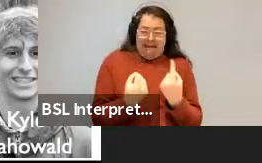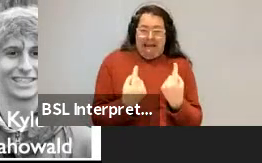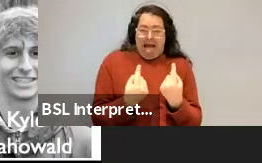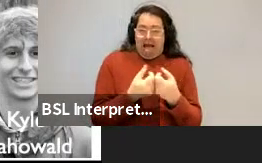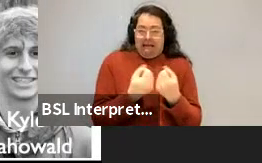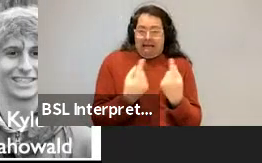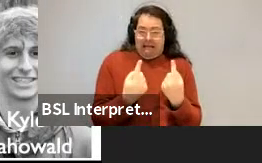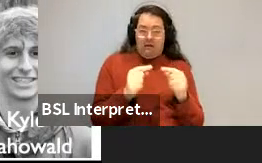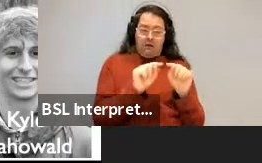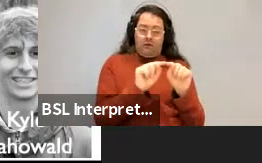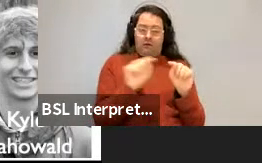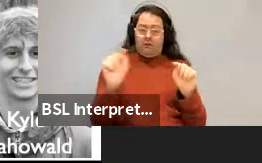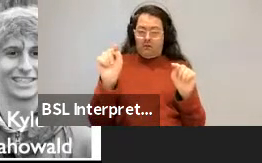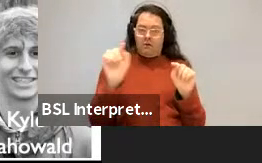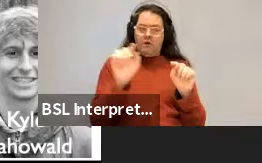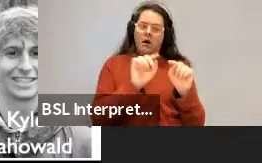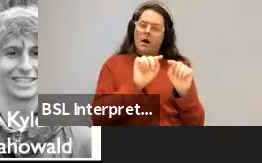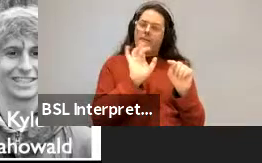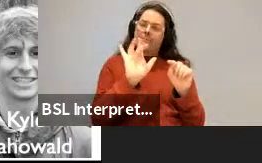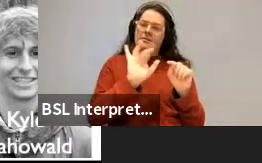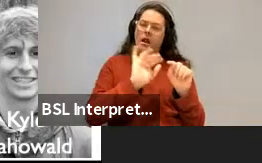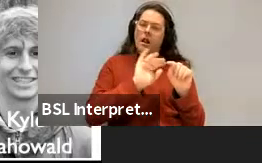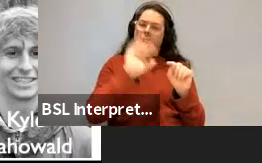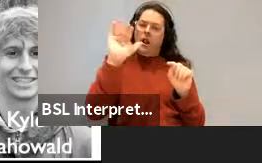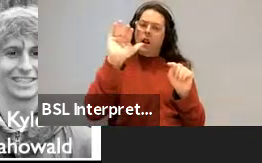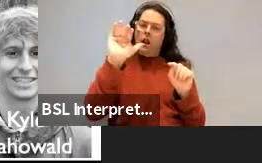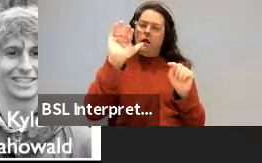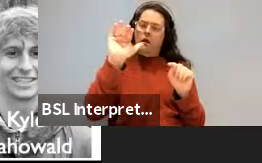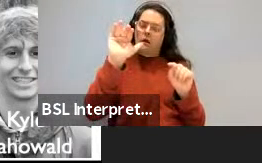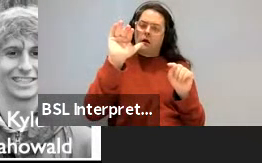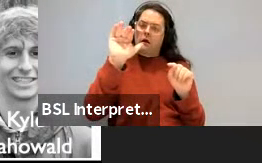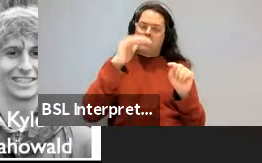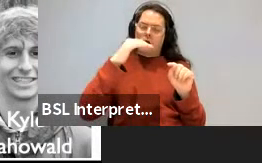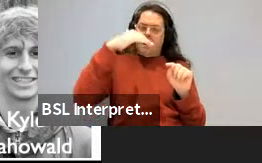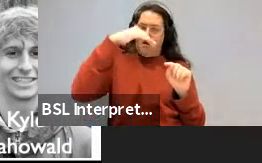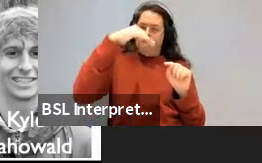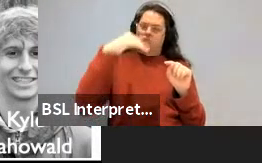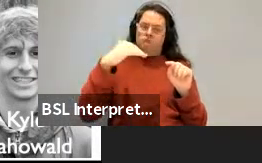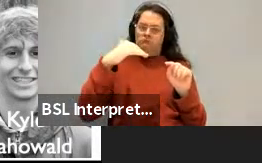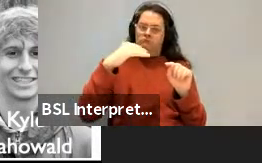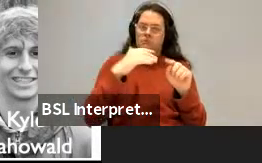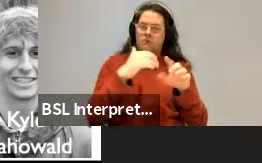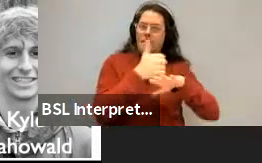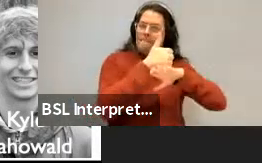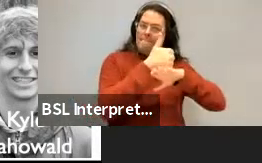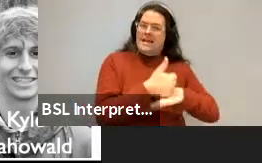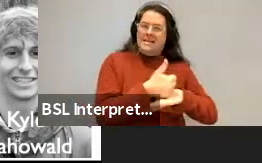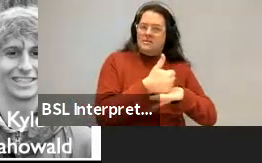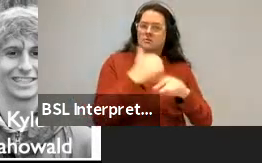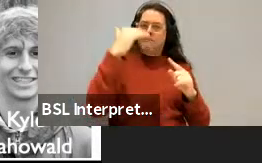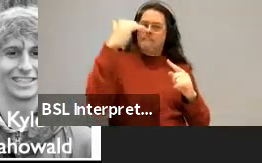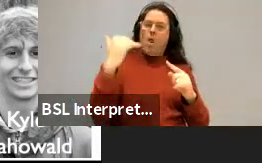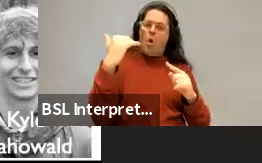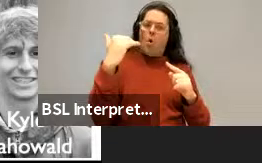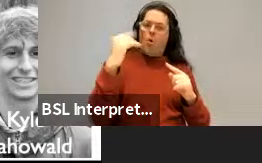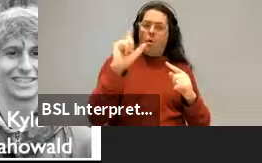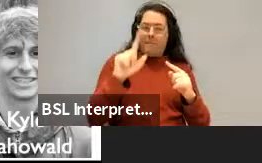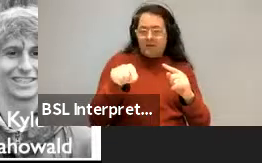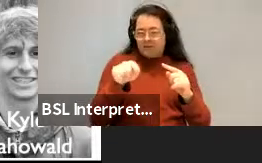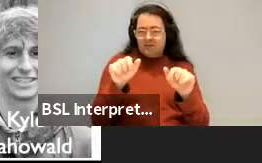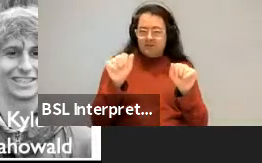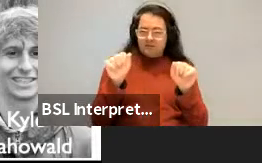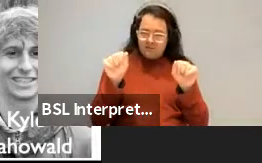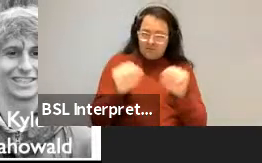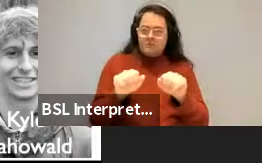for every single choice, no matter what, which is, you know, violating the word order of, you know, there are grammar rules